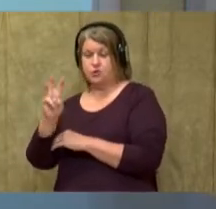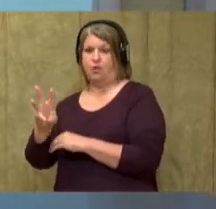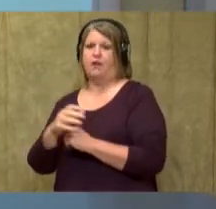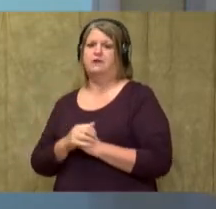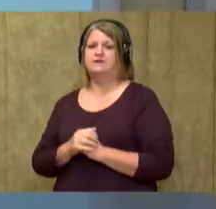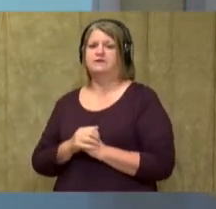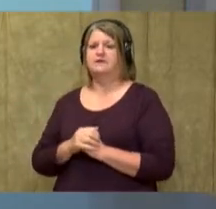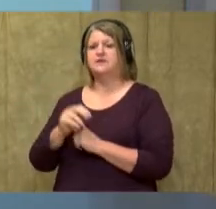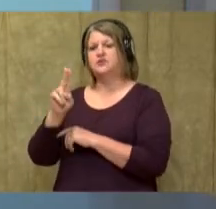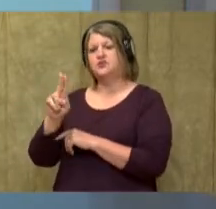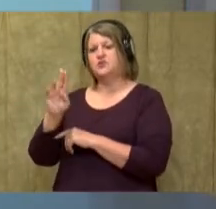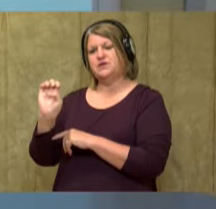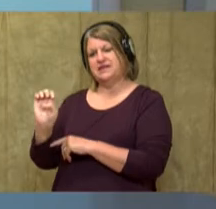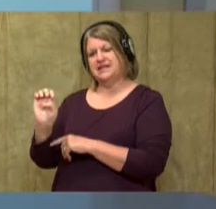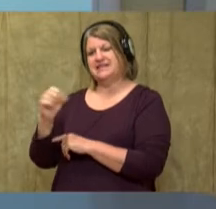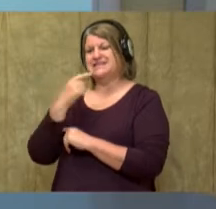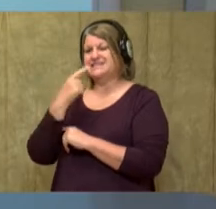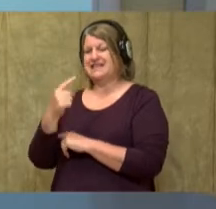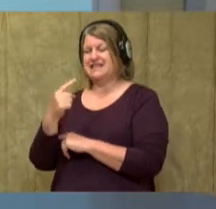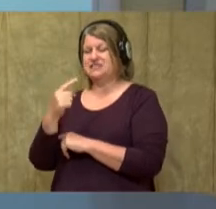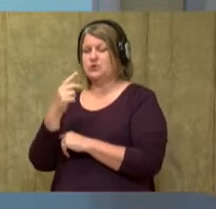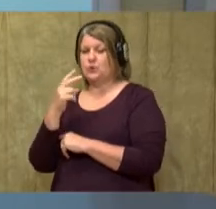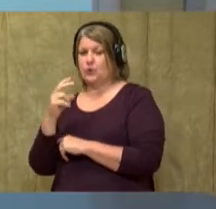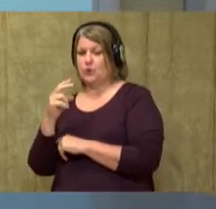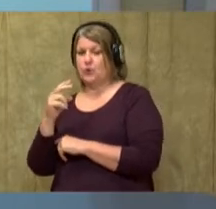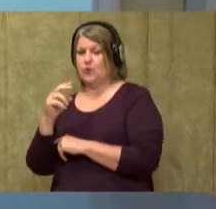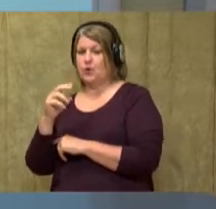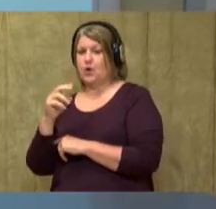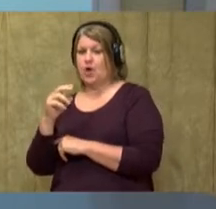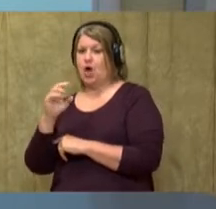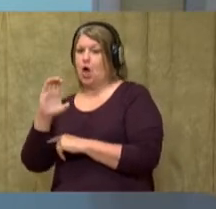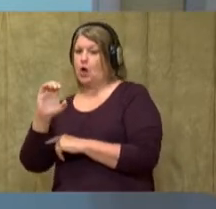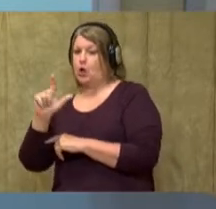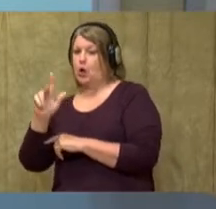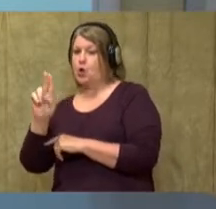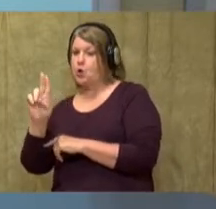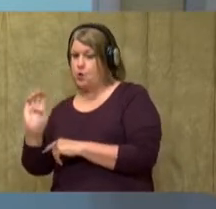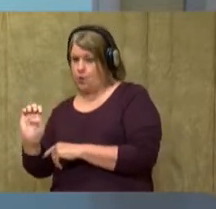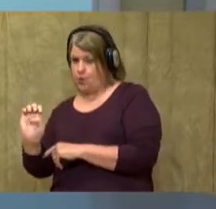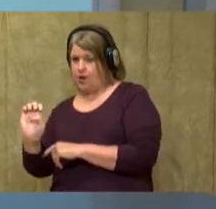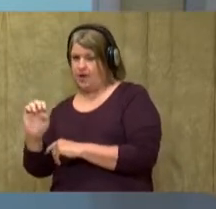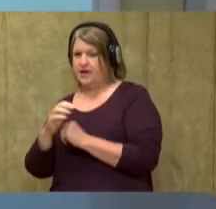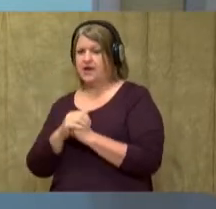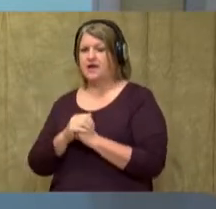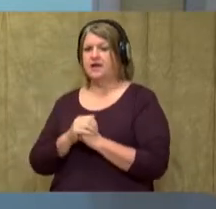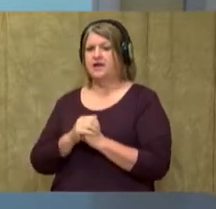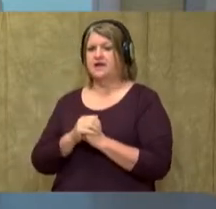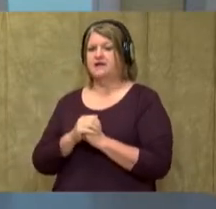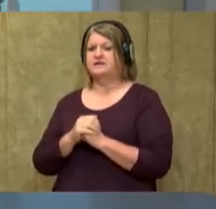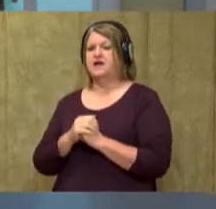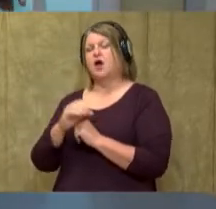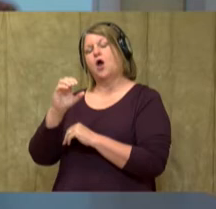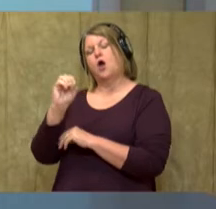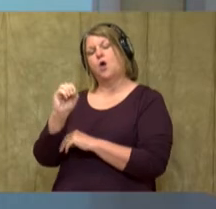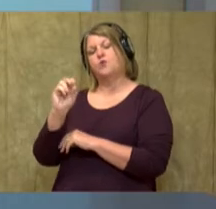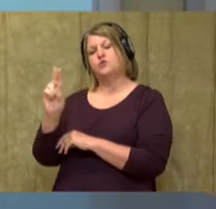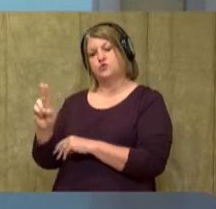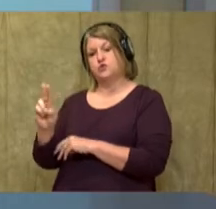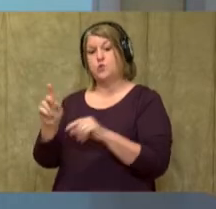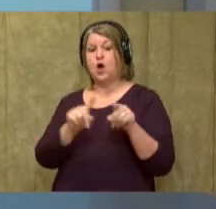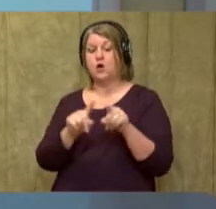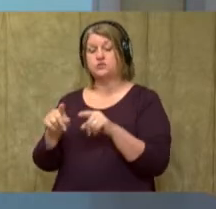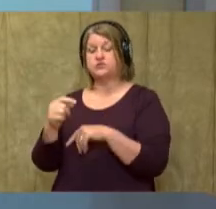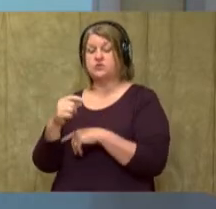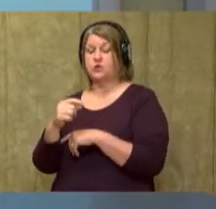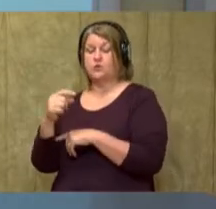U-E says oo. Cl-oo. Clue. O-U also